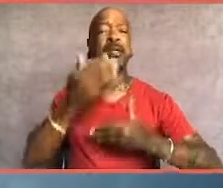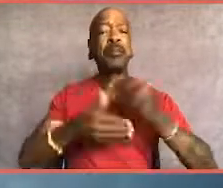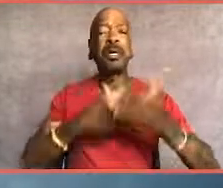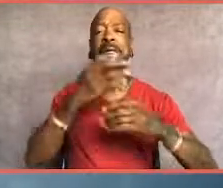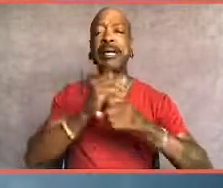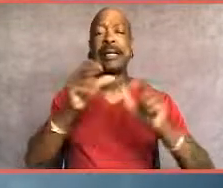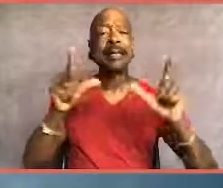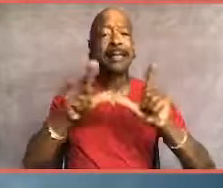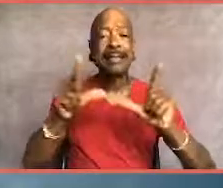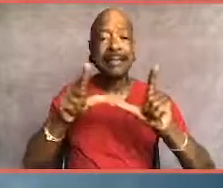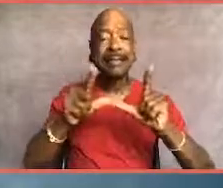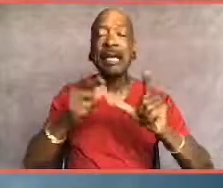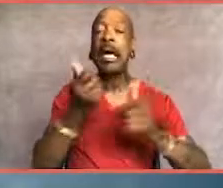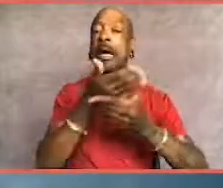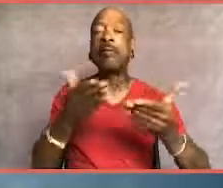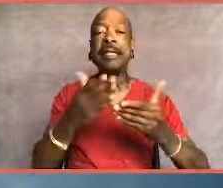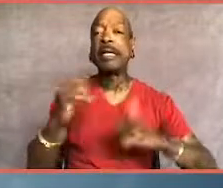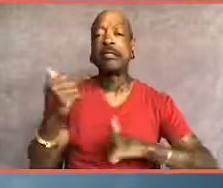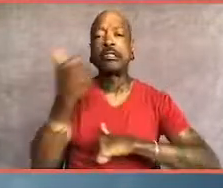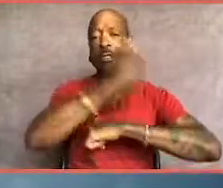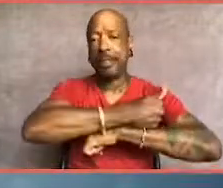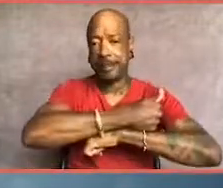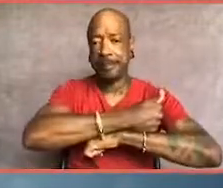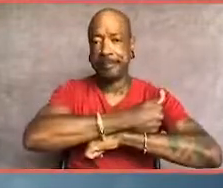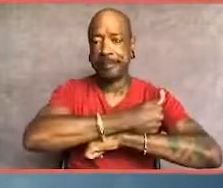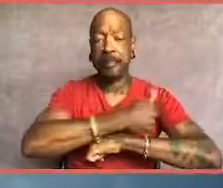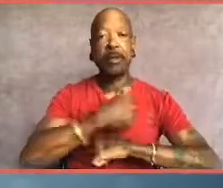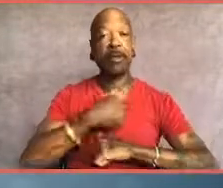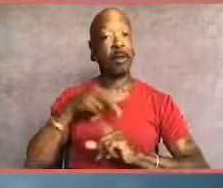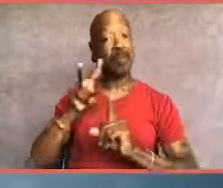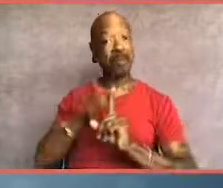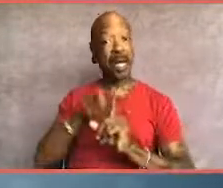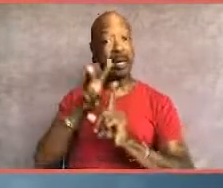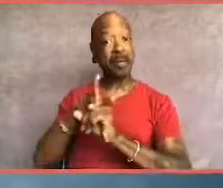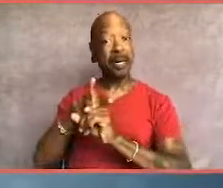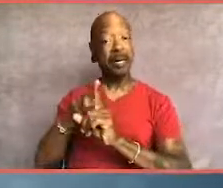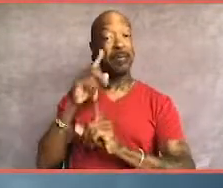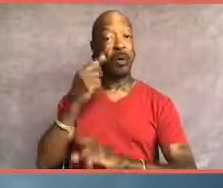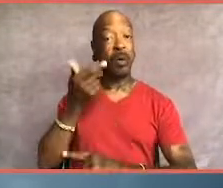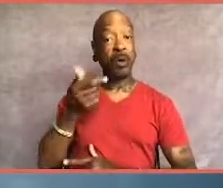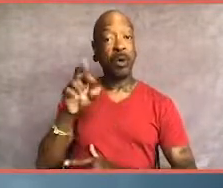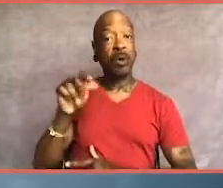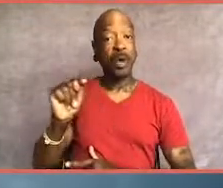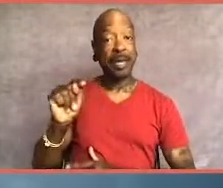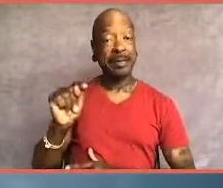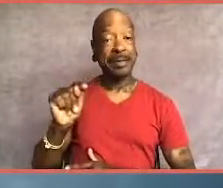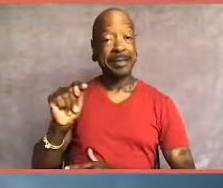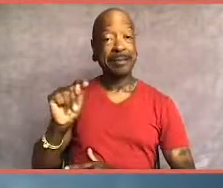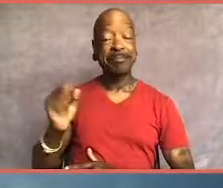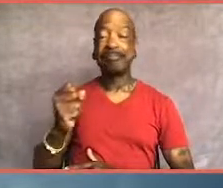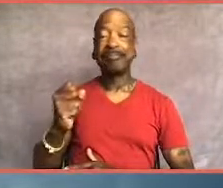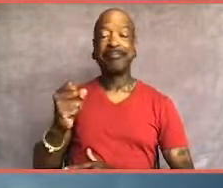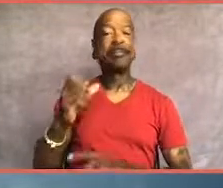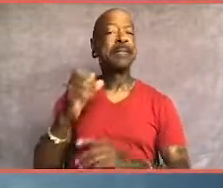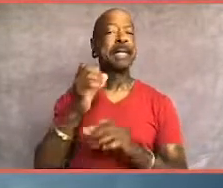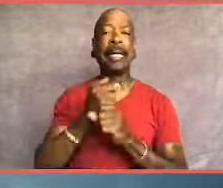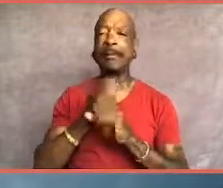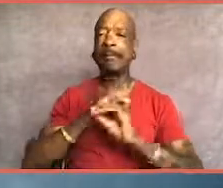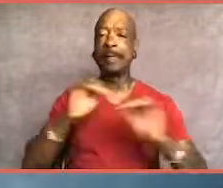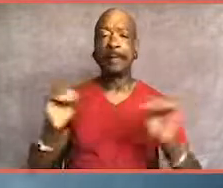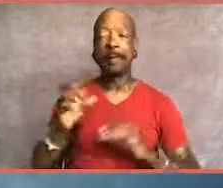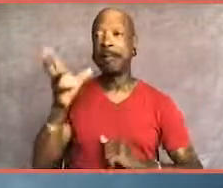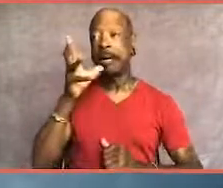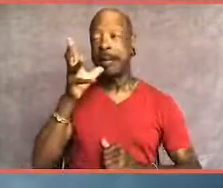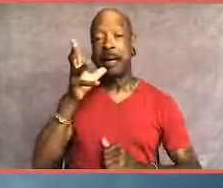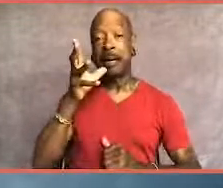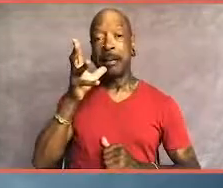everything shut down. I've applied for grants, never got any grant. My mom always says, you know,